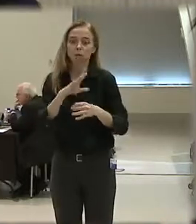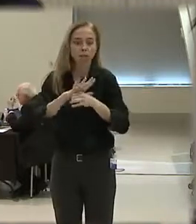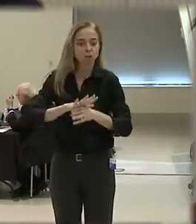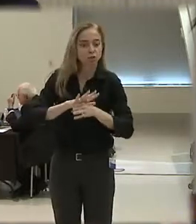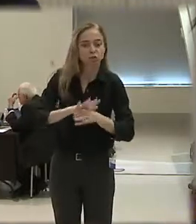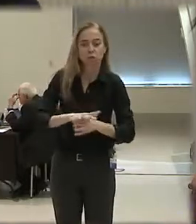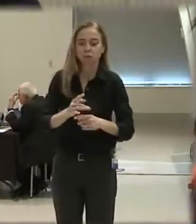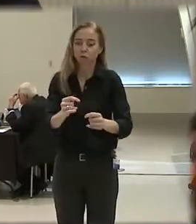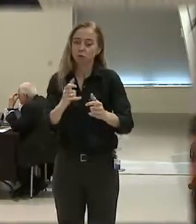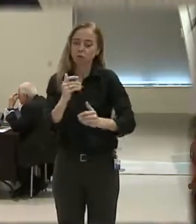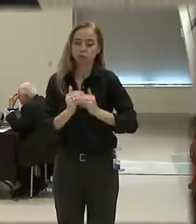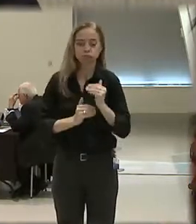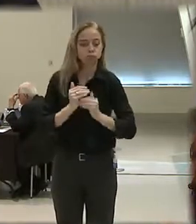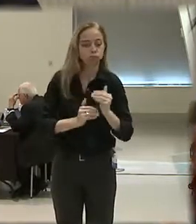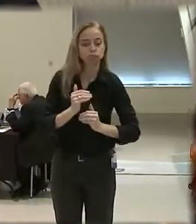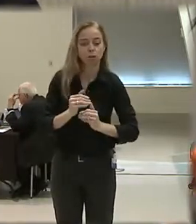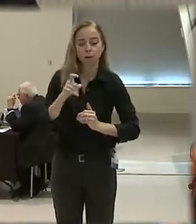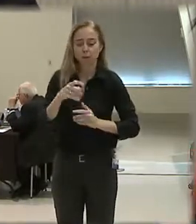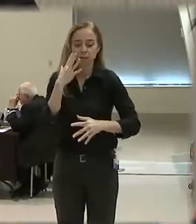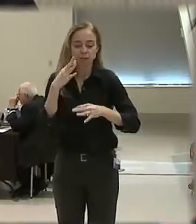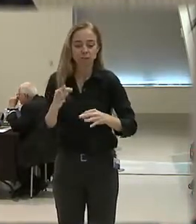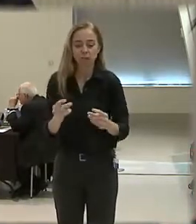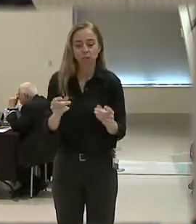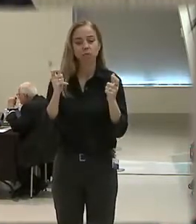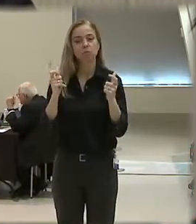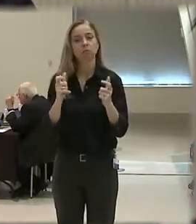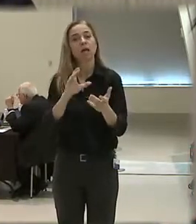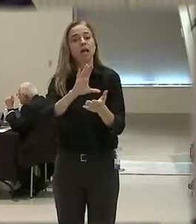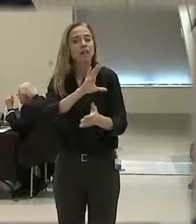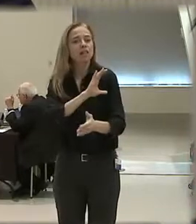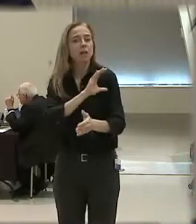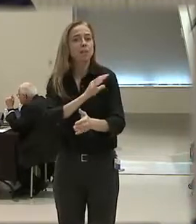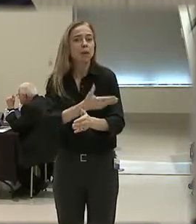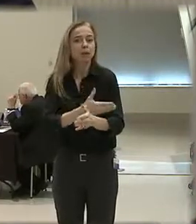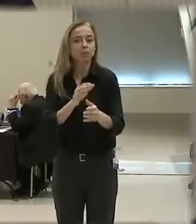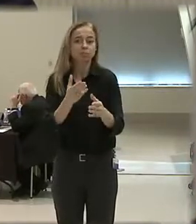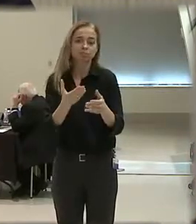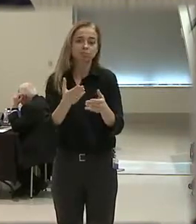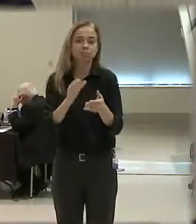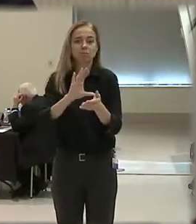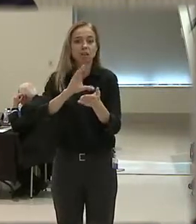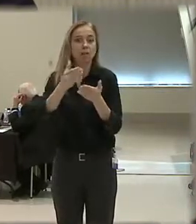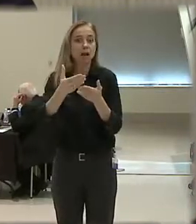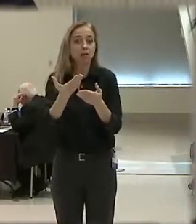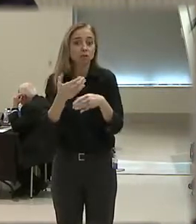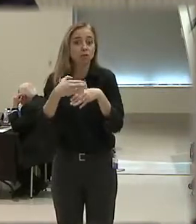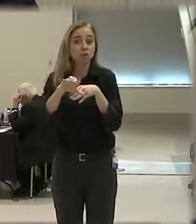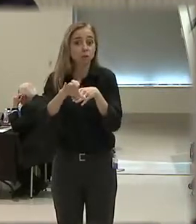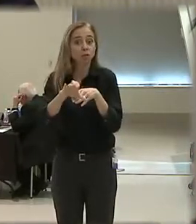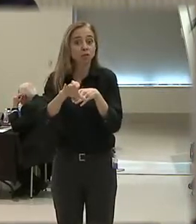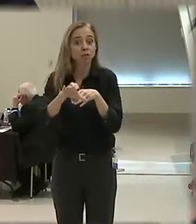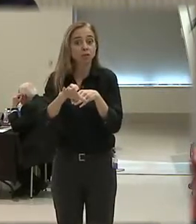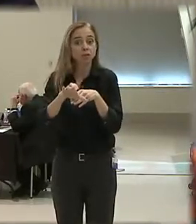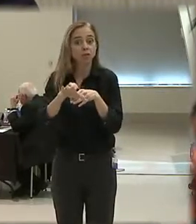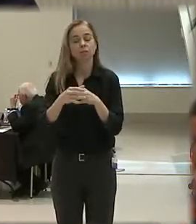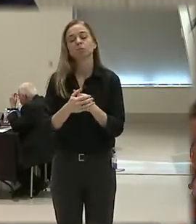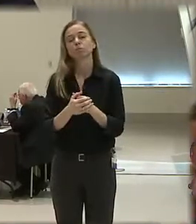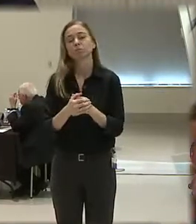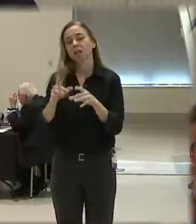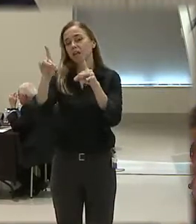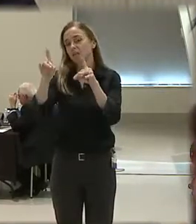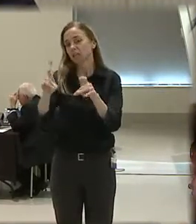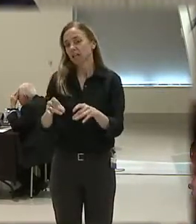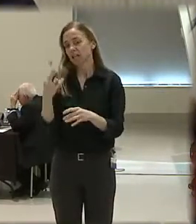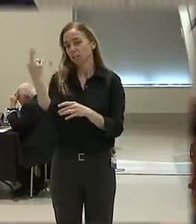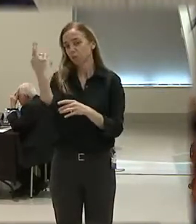rapidly evolving about the amount of force that is necessary in a particular situation. The test of reasonableness is not capable